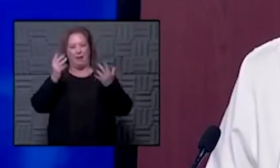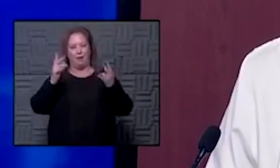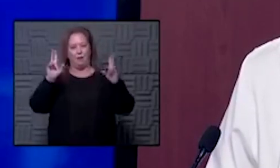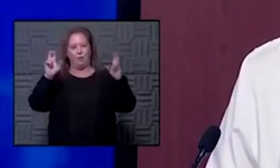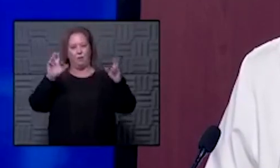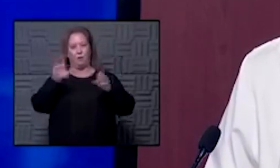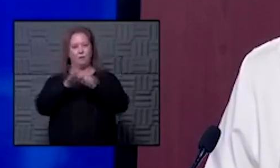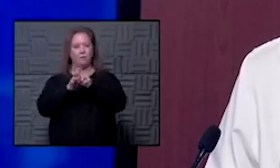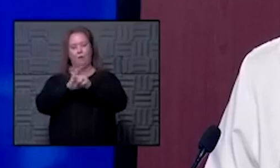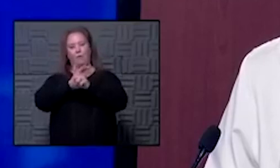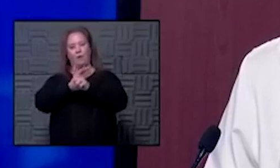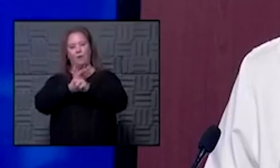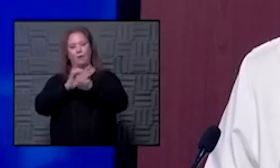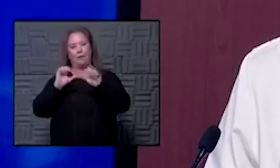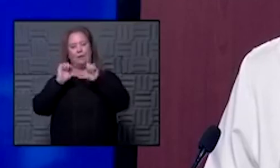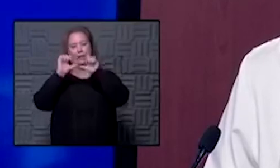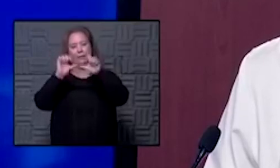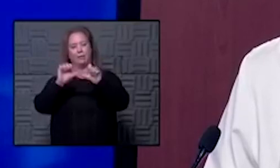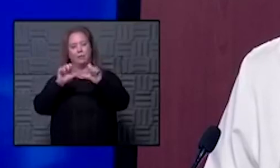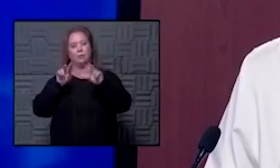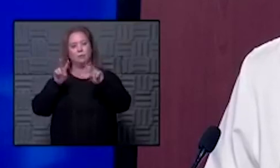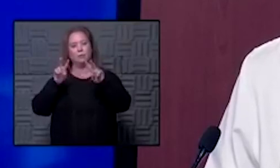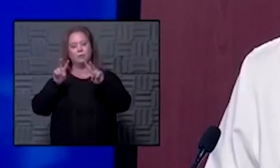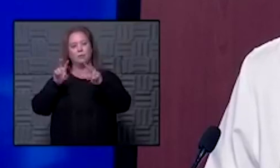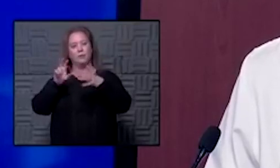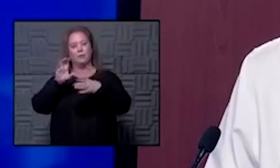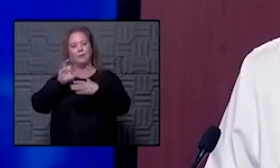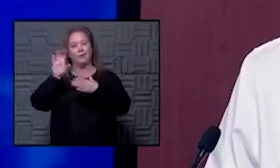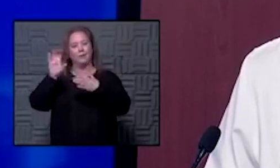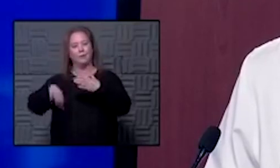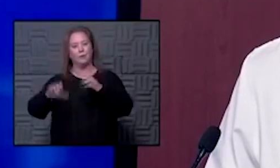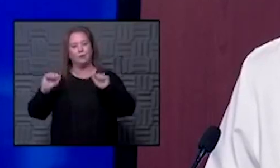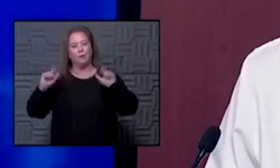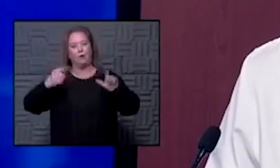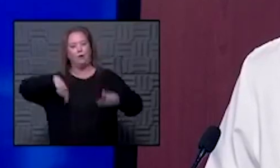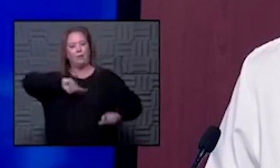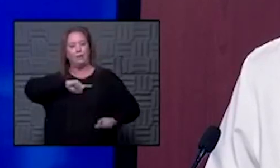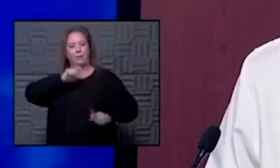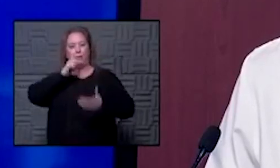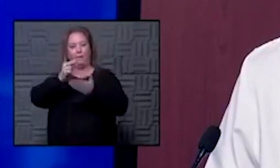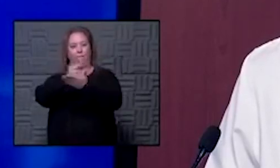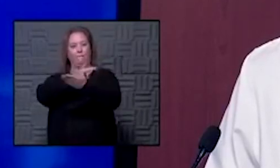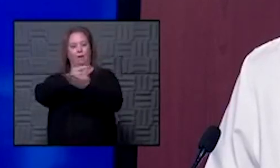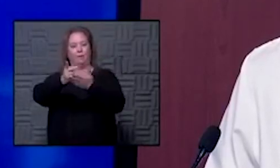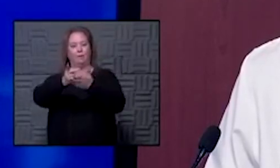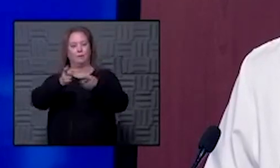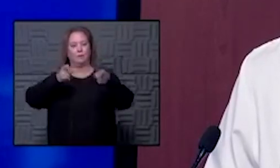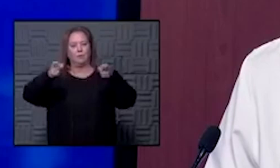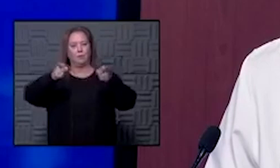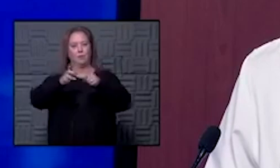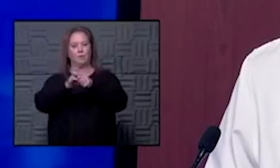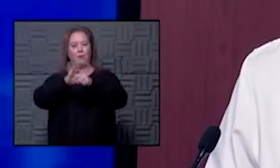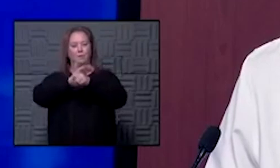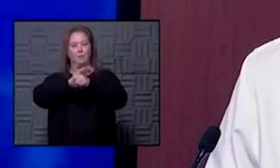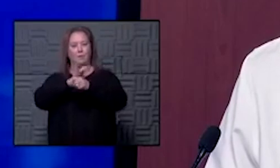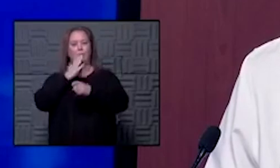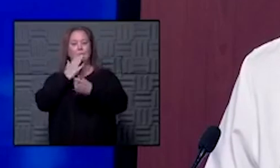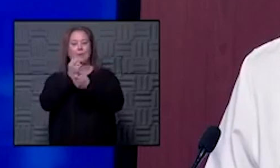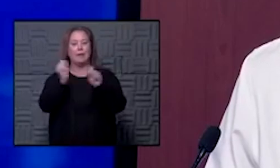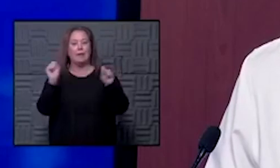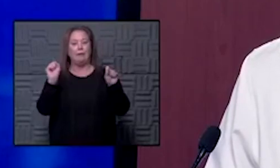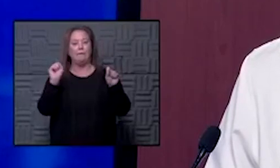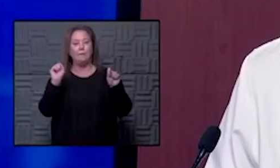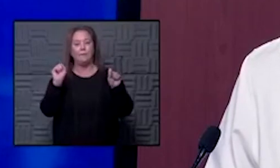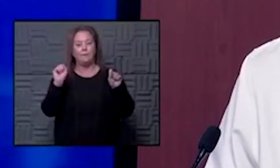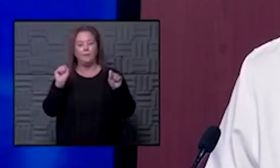he continues those thoughts with a look at the consequences for all of us if we fail to get the virus under control be safe